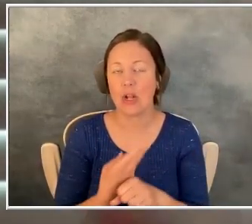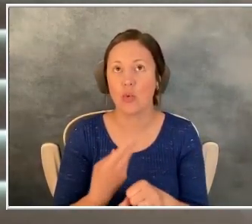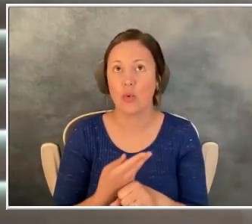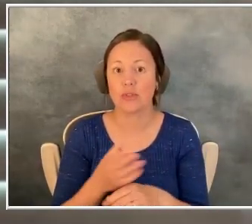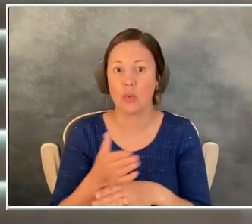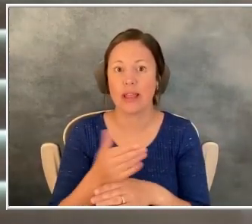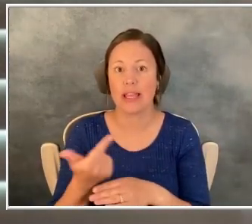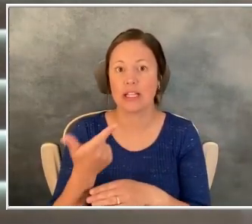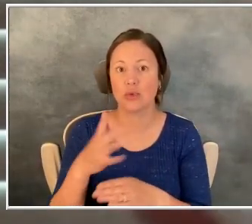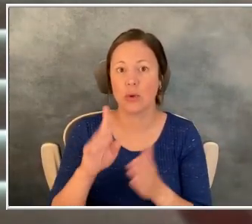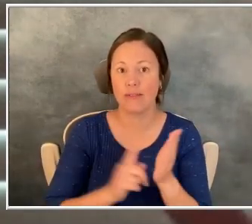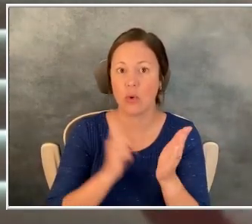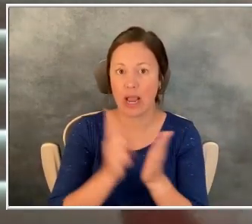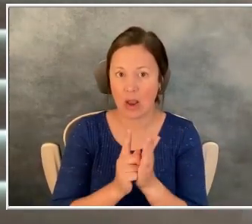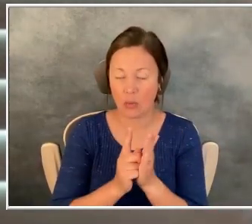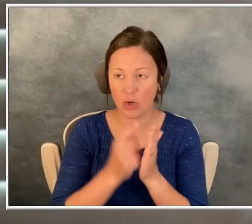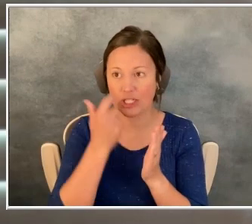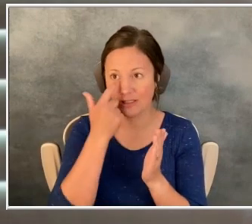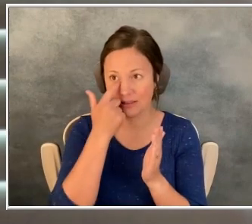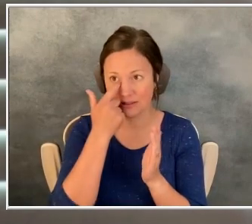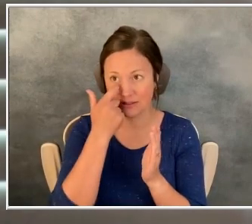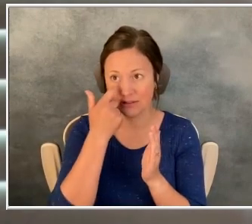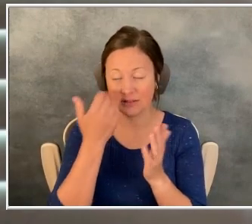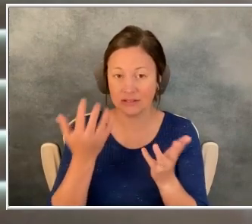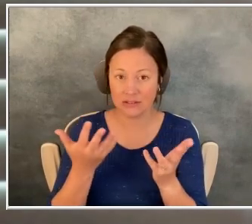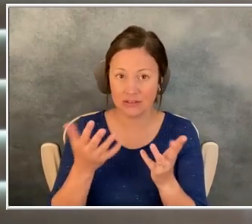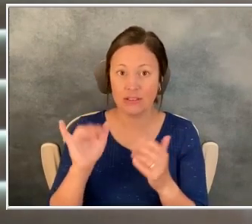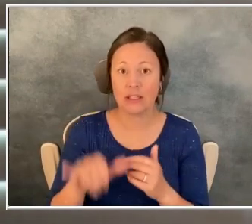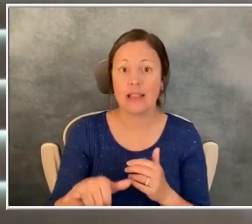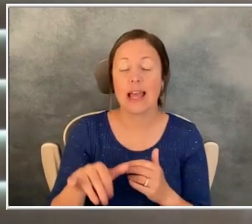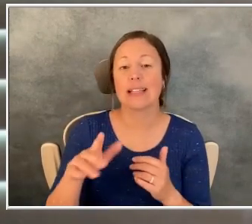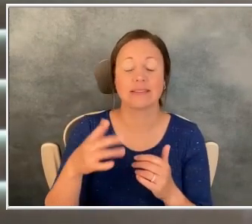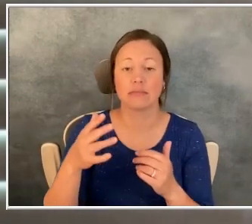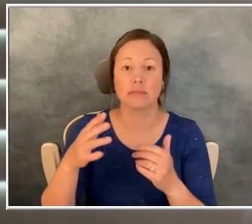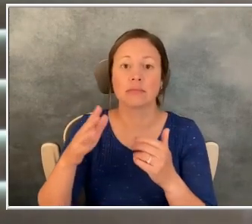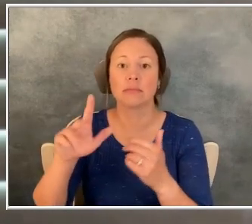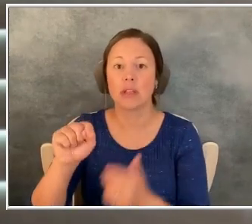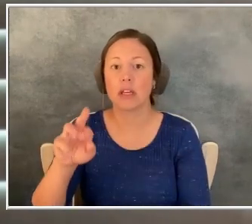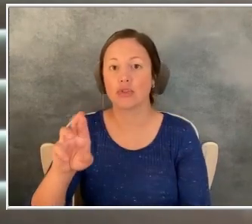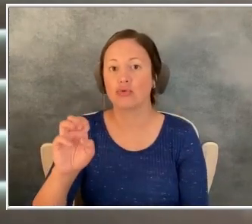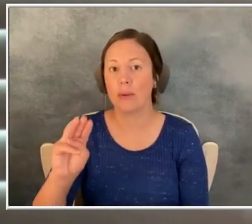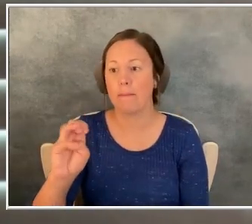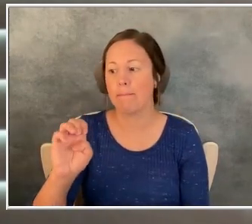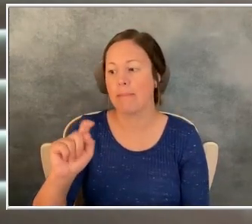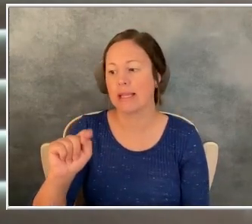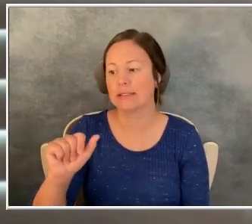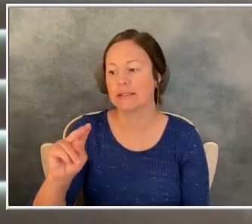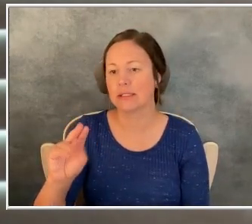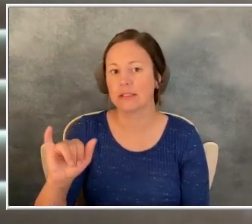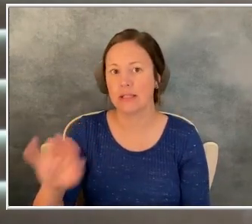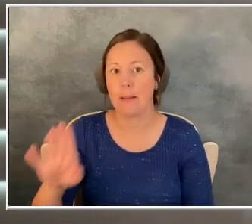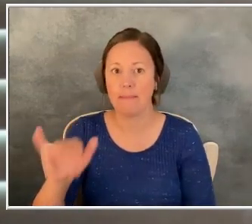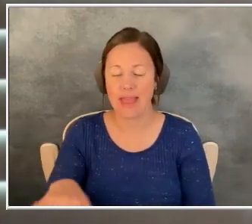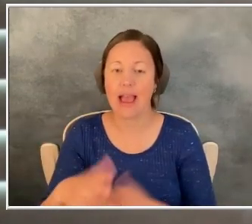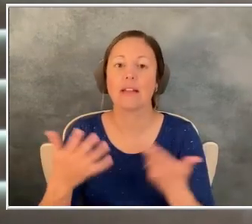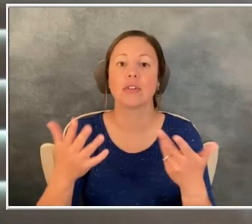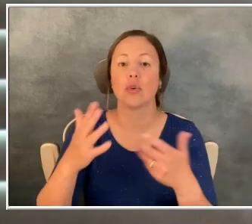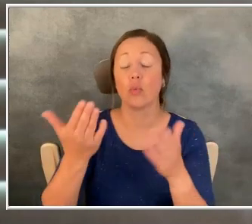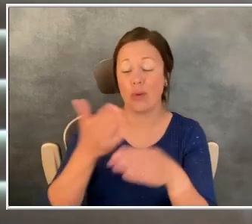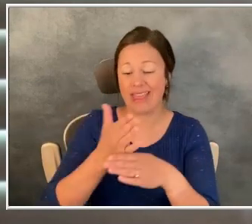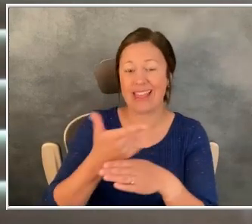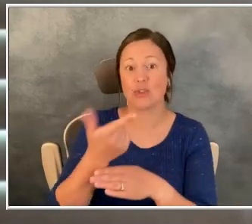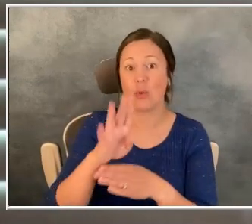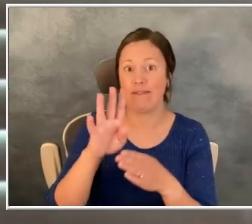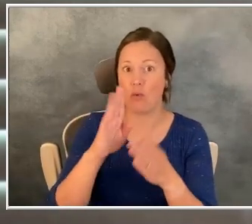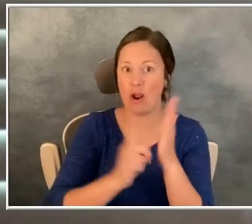24 hours. Um, okay. That's the tremendous. You just take it once a day and it can be within the 24 hours. The other drug, there has to